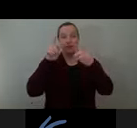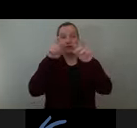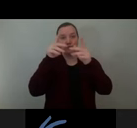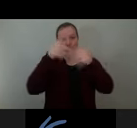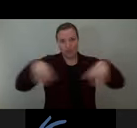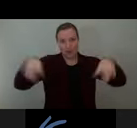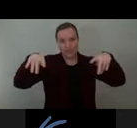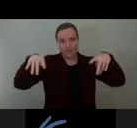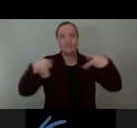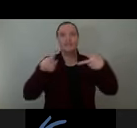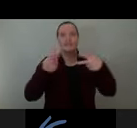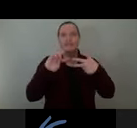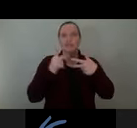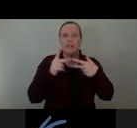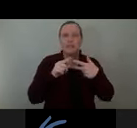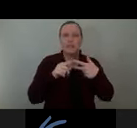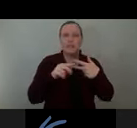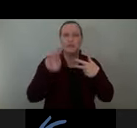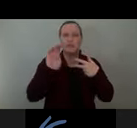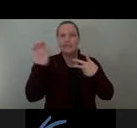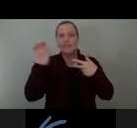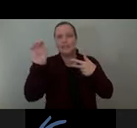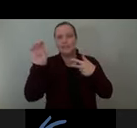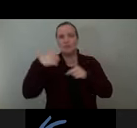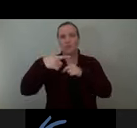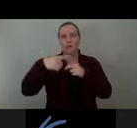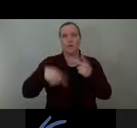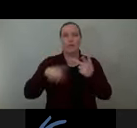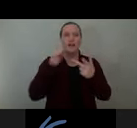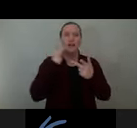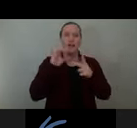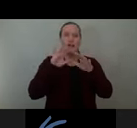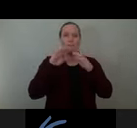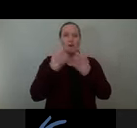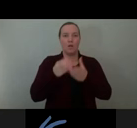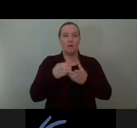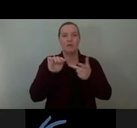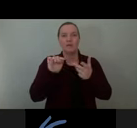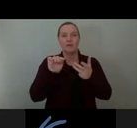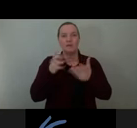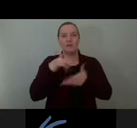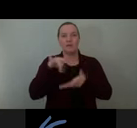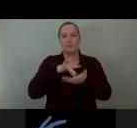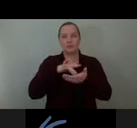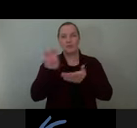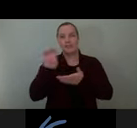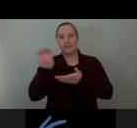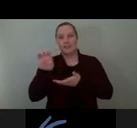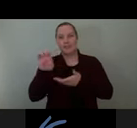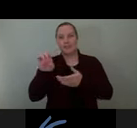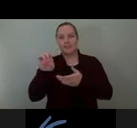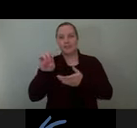northeast corner, the lightbulb folly in the central east median and the barstool folly